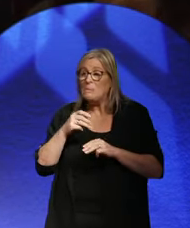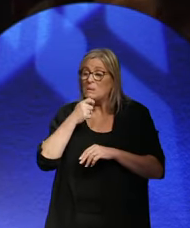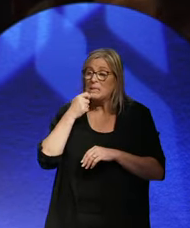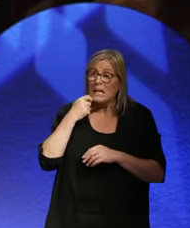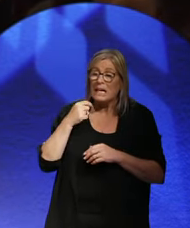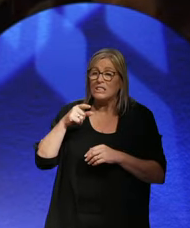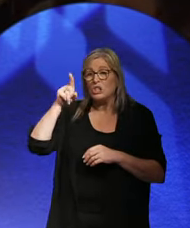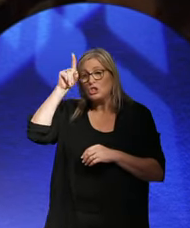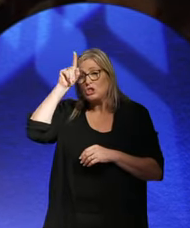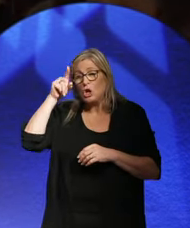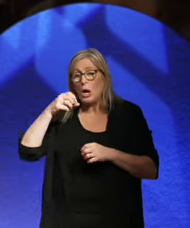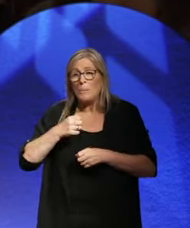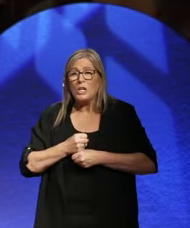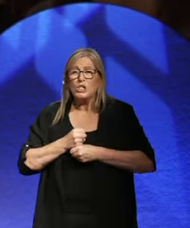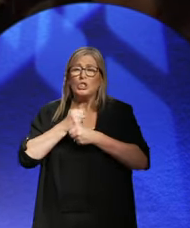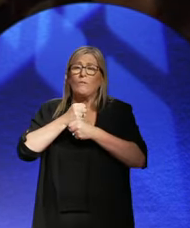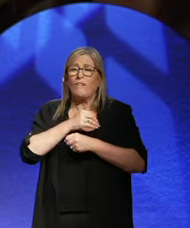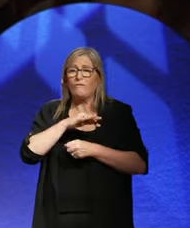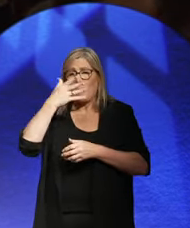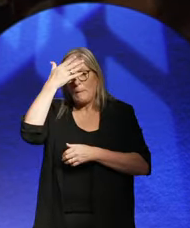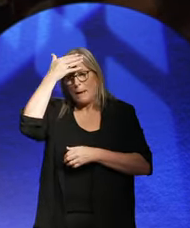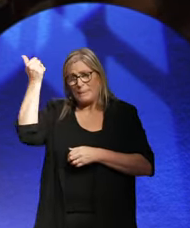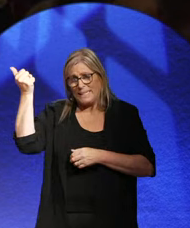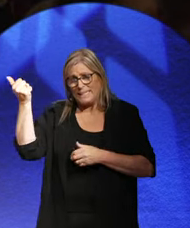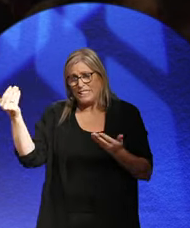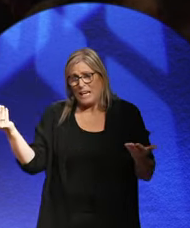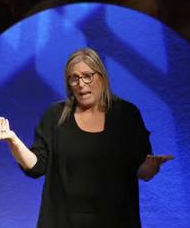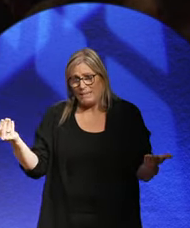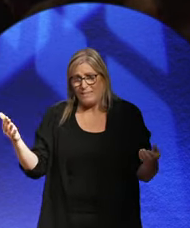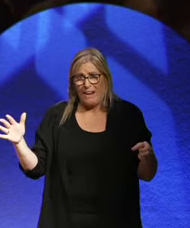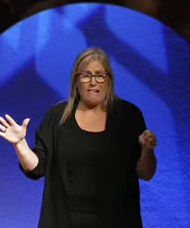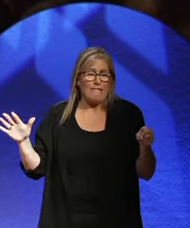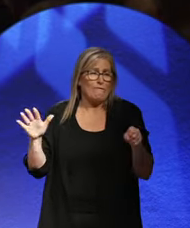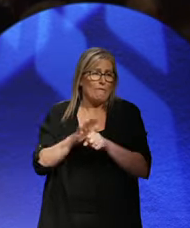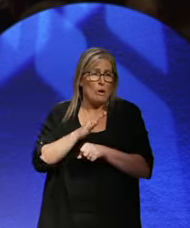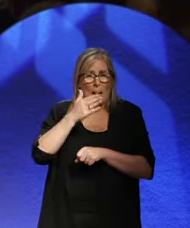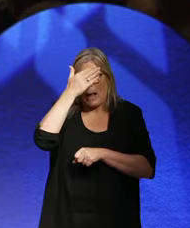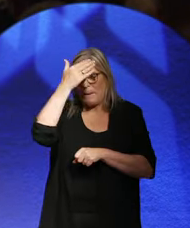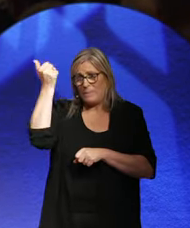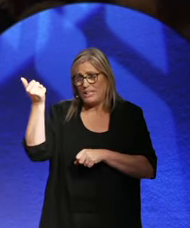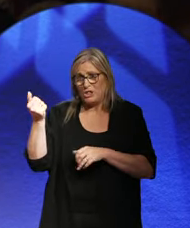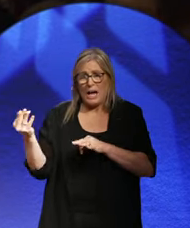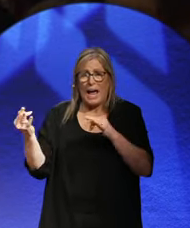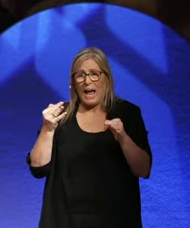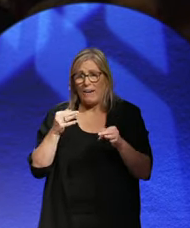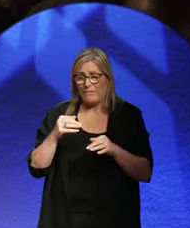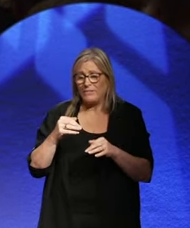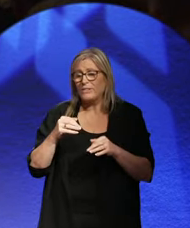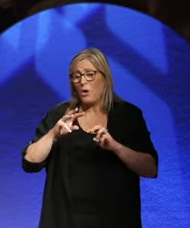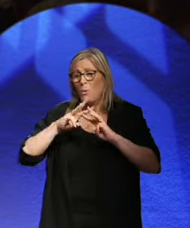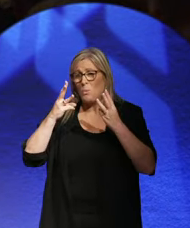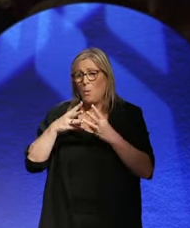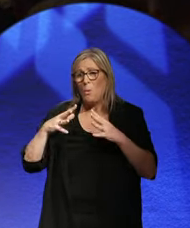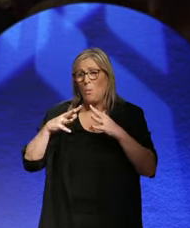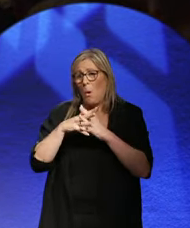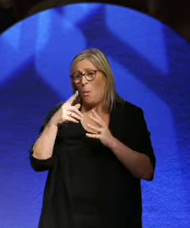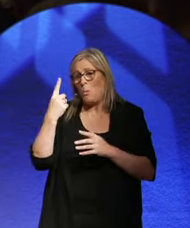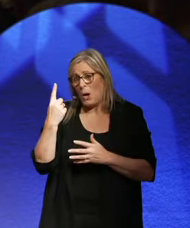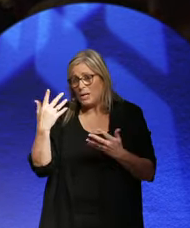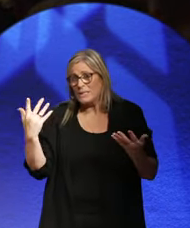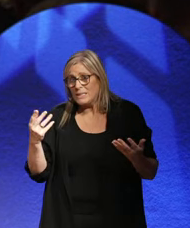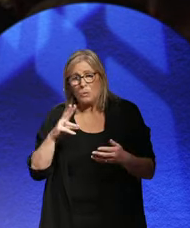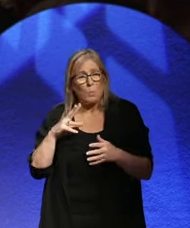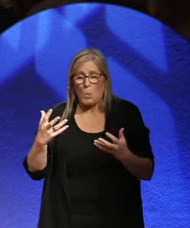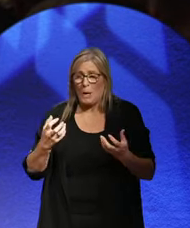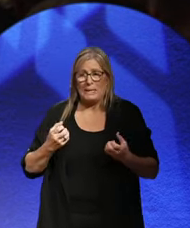Germany suffered from amnesia, you know, full-blown amnesia after the First World War by not accepting the